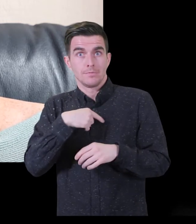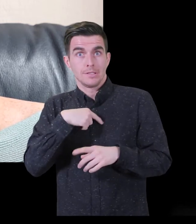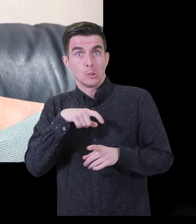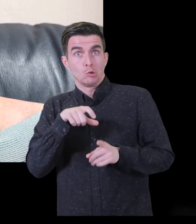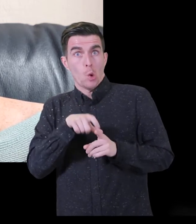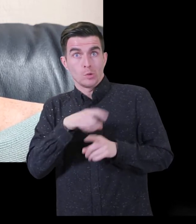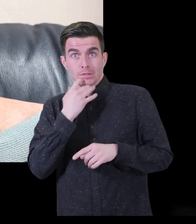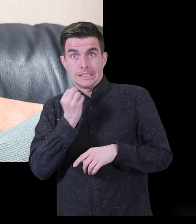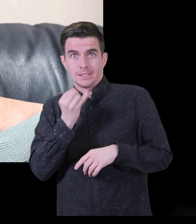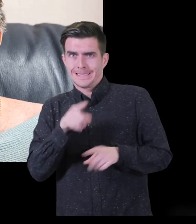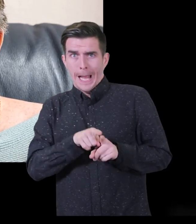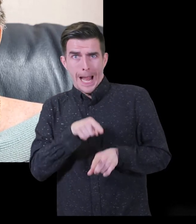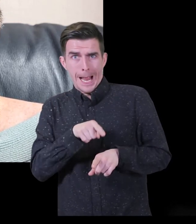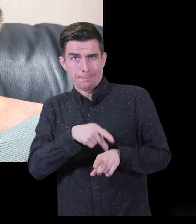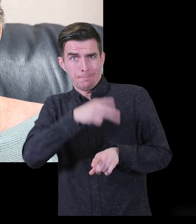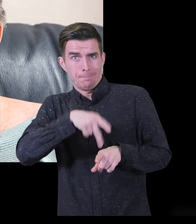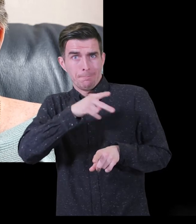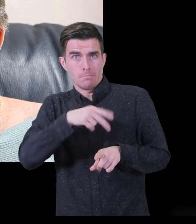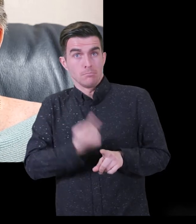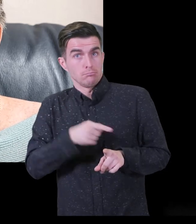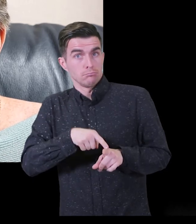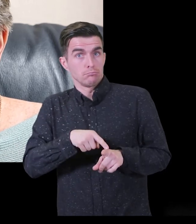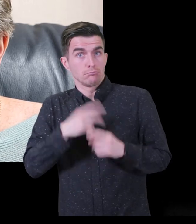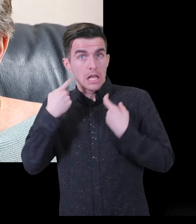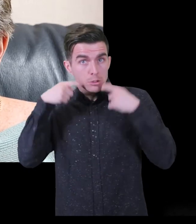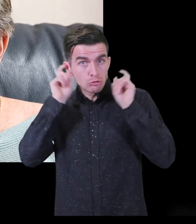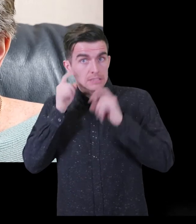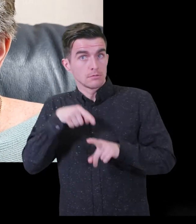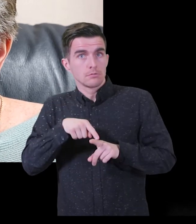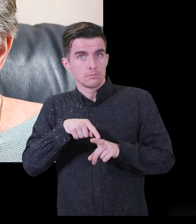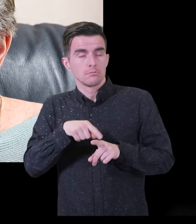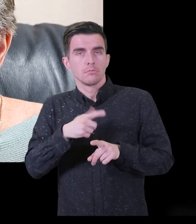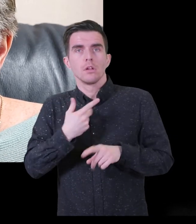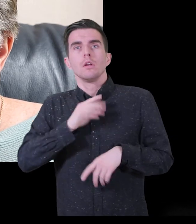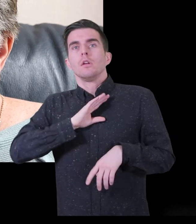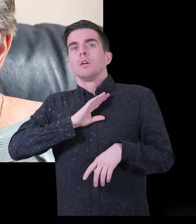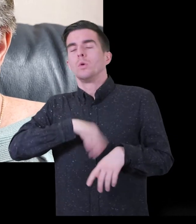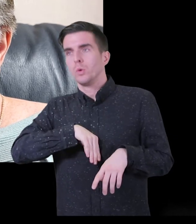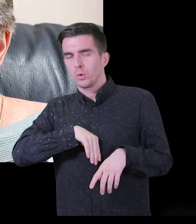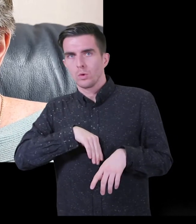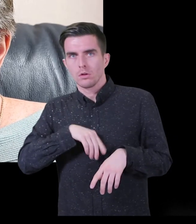fact our 16 year old daughter has the same syndrome. She also wears two hearing aids.